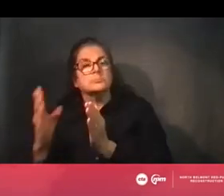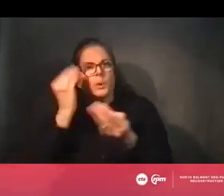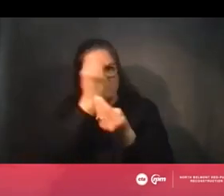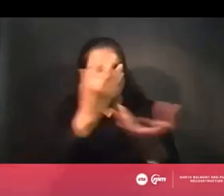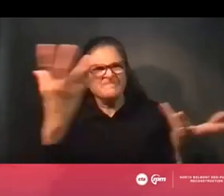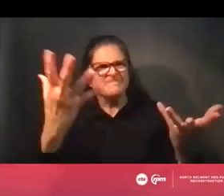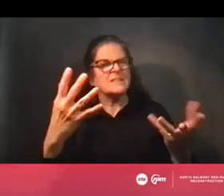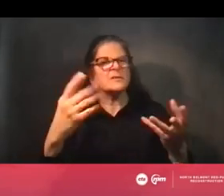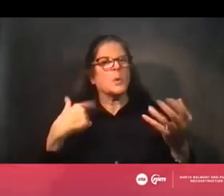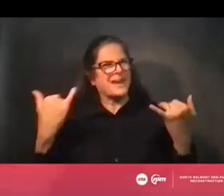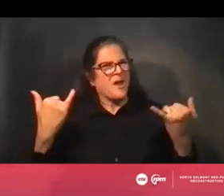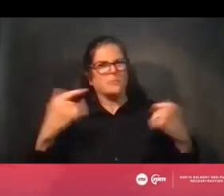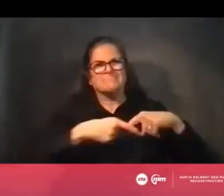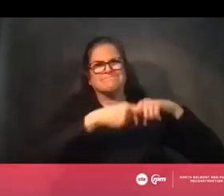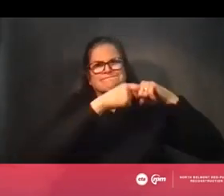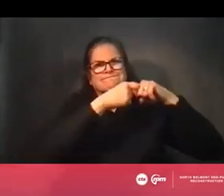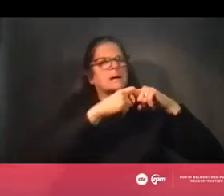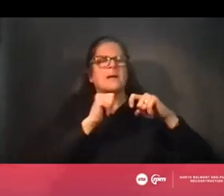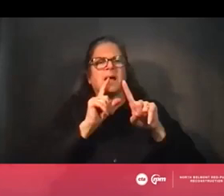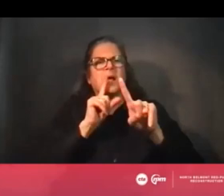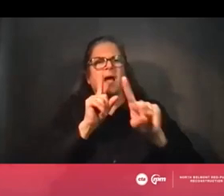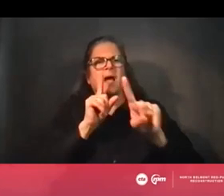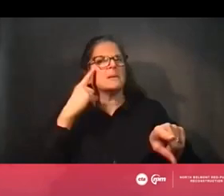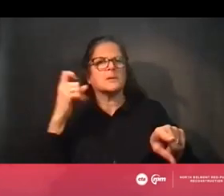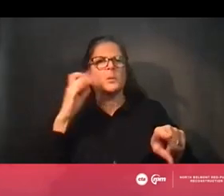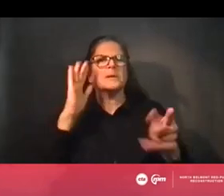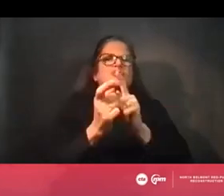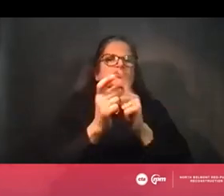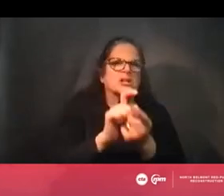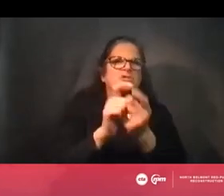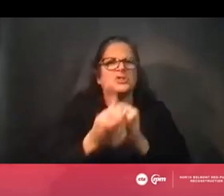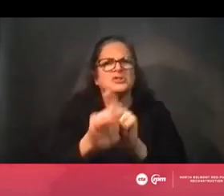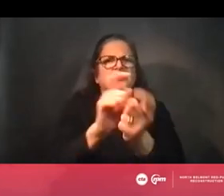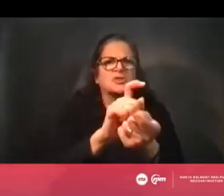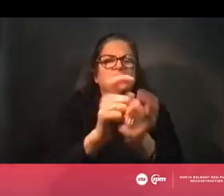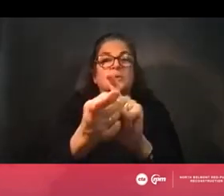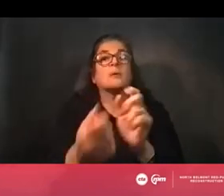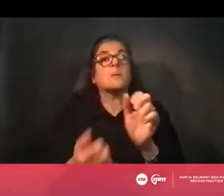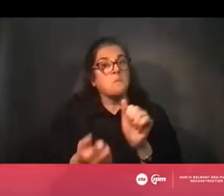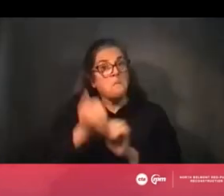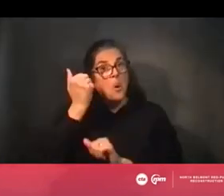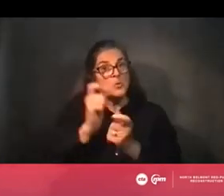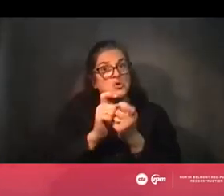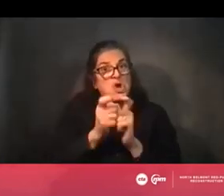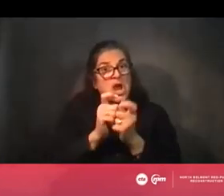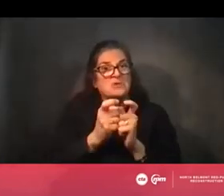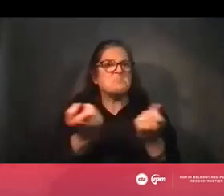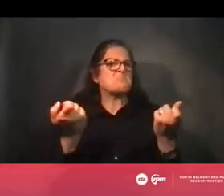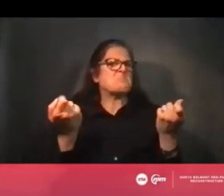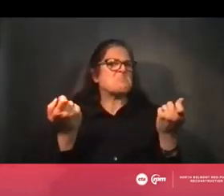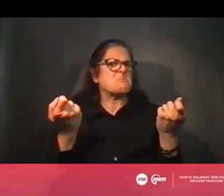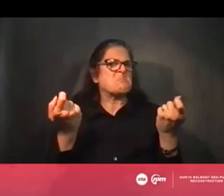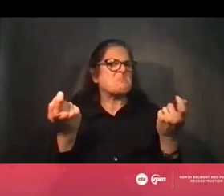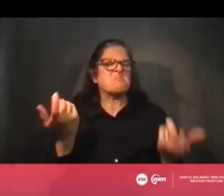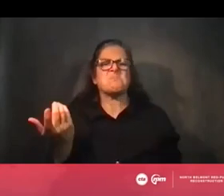change that occurs with various configurations. Most of the changes aren't significant. And there'll